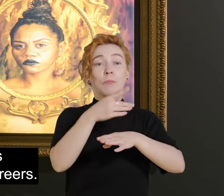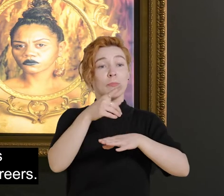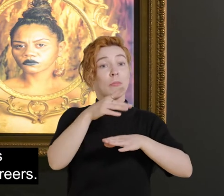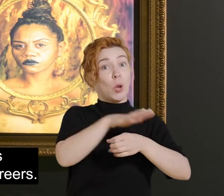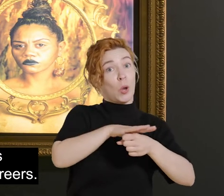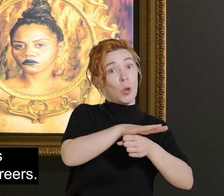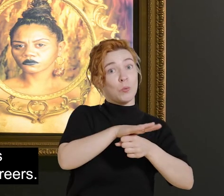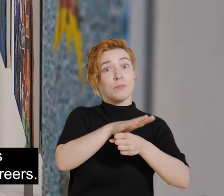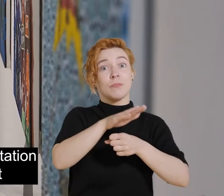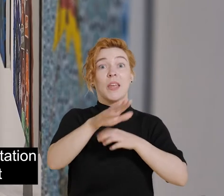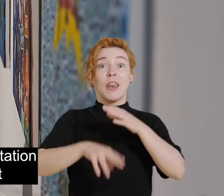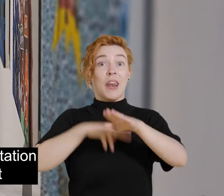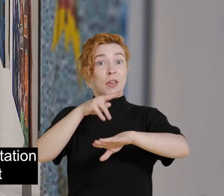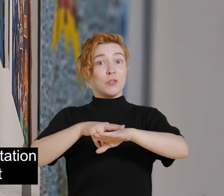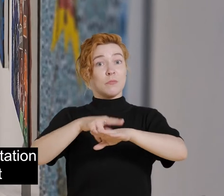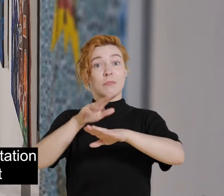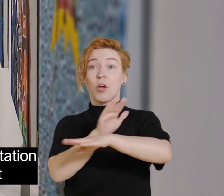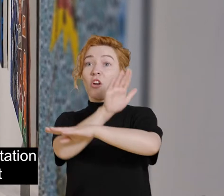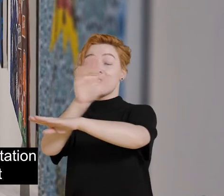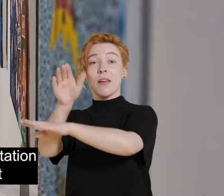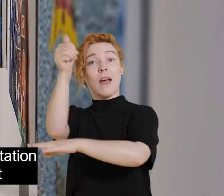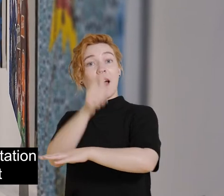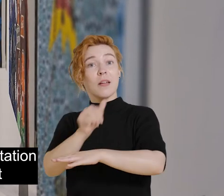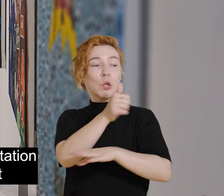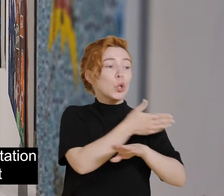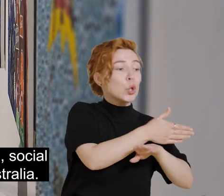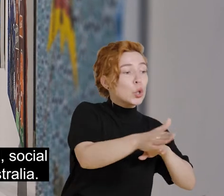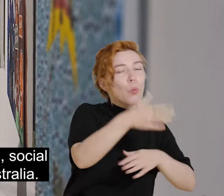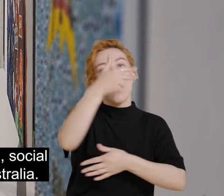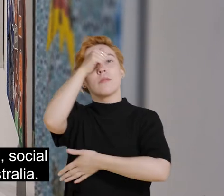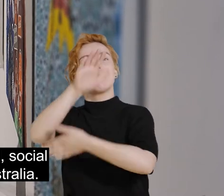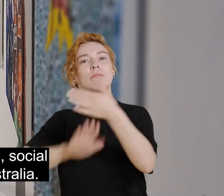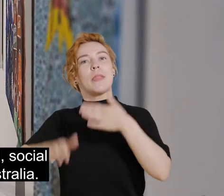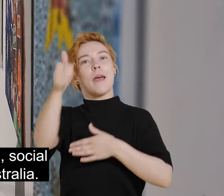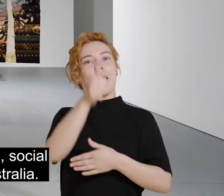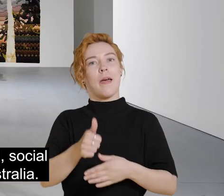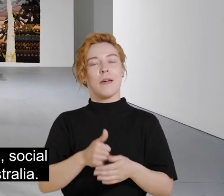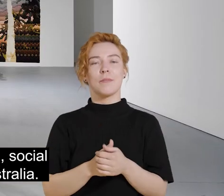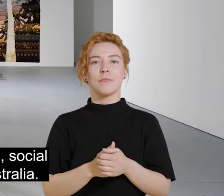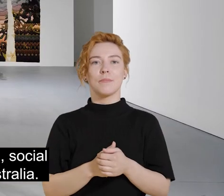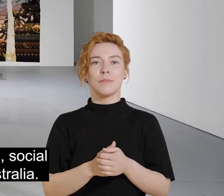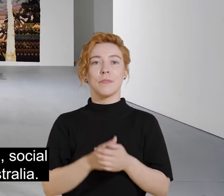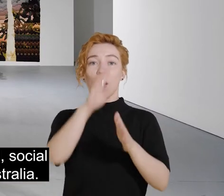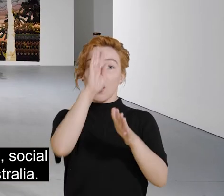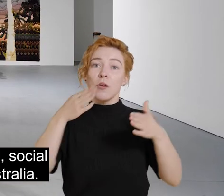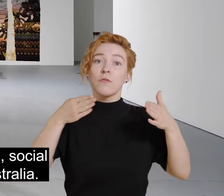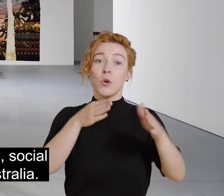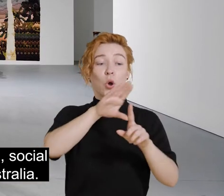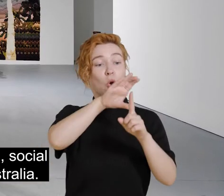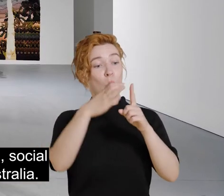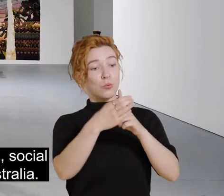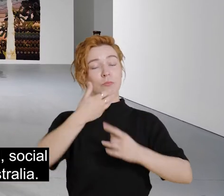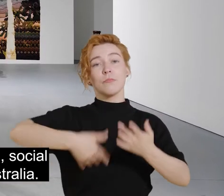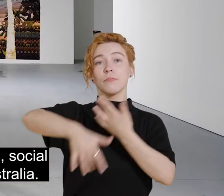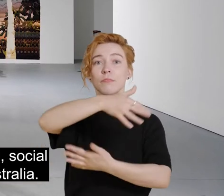careers. ACE has established a reputation for mounting important shows at the nexus of cultural, social and artistic discourse in